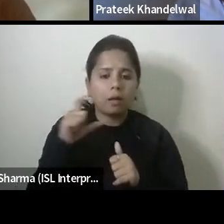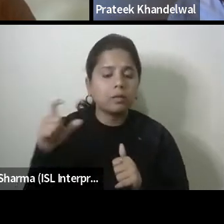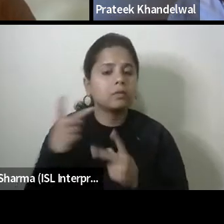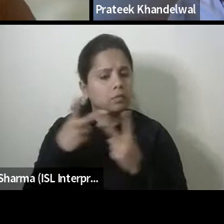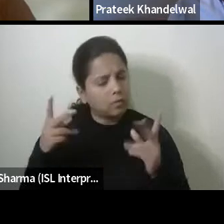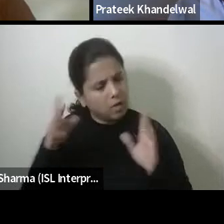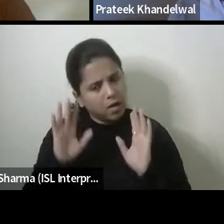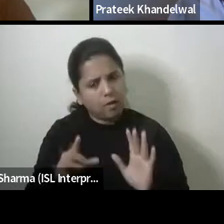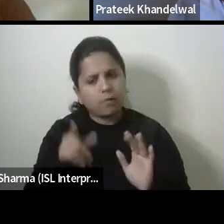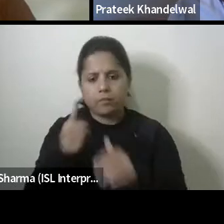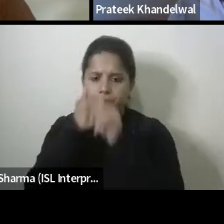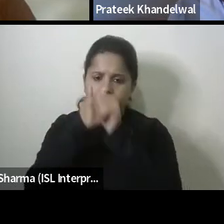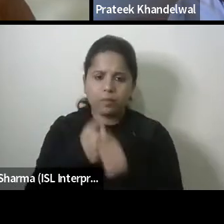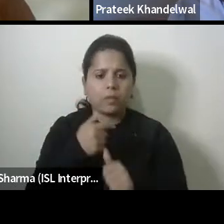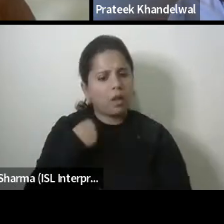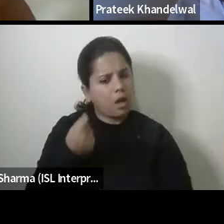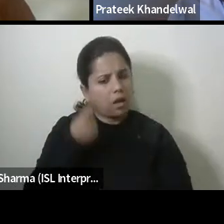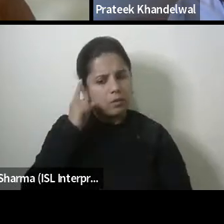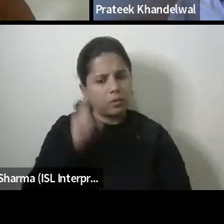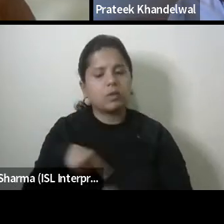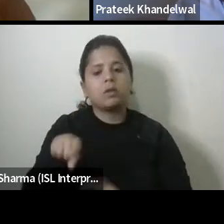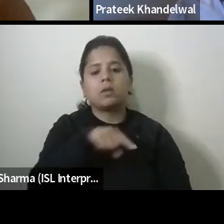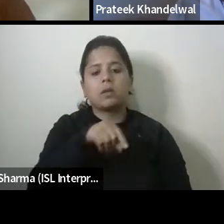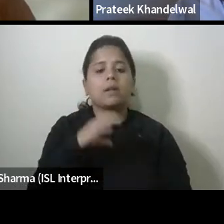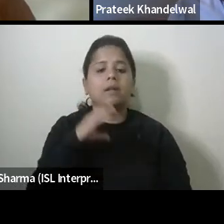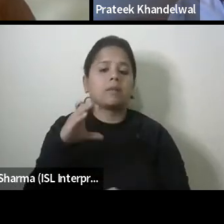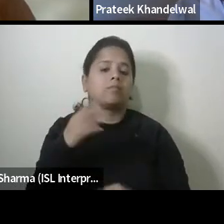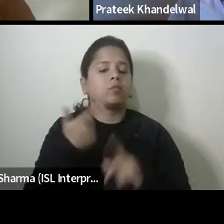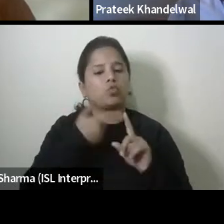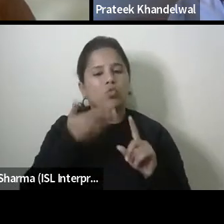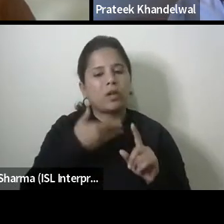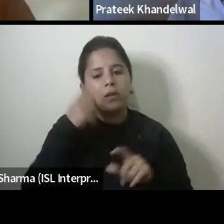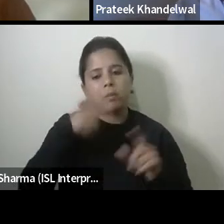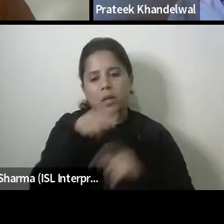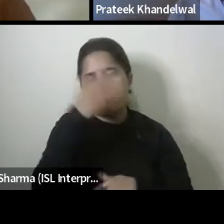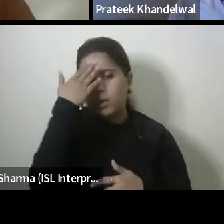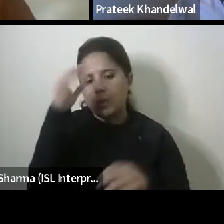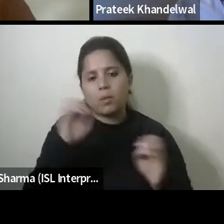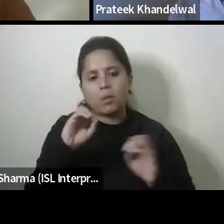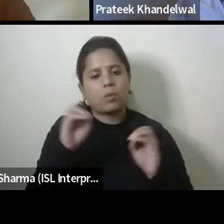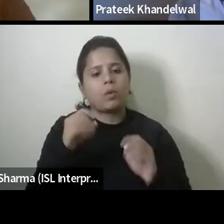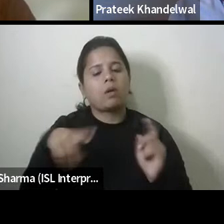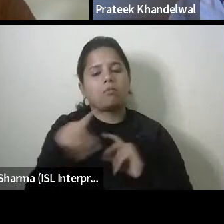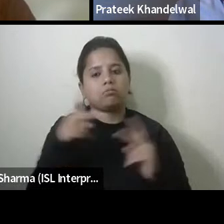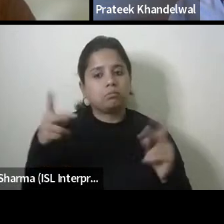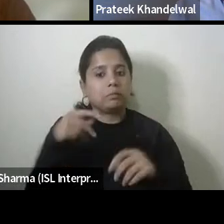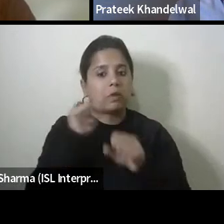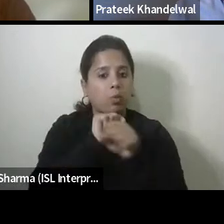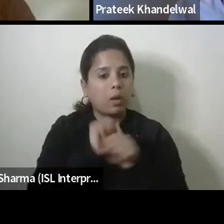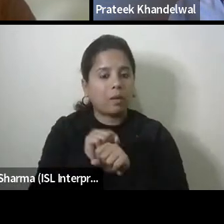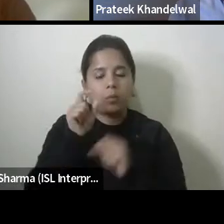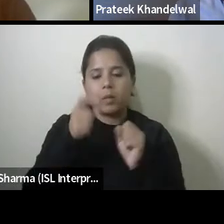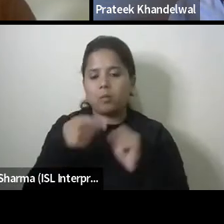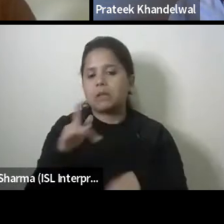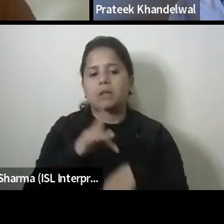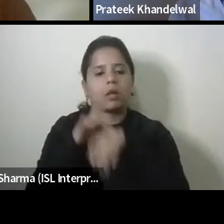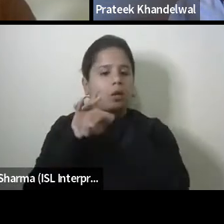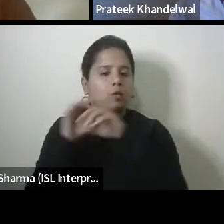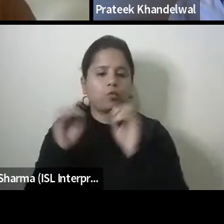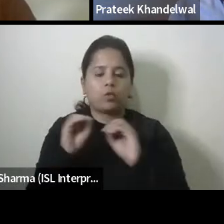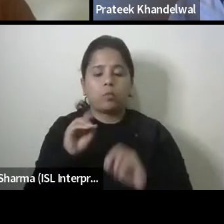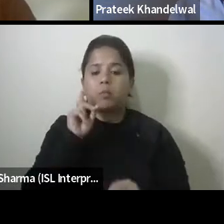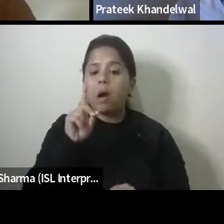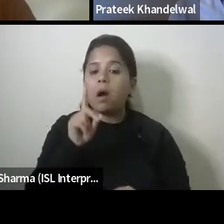uh i do understand capacity issues um across the board but what happens is you know